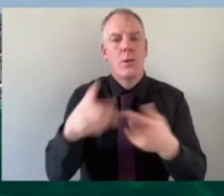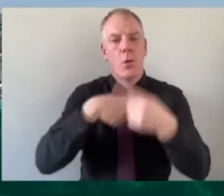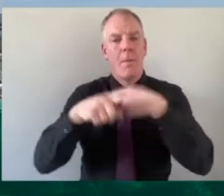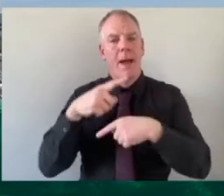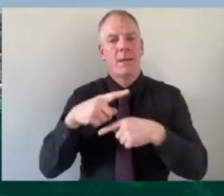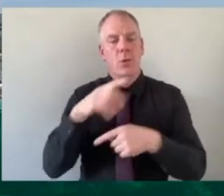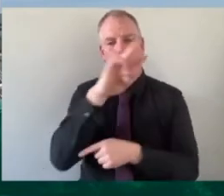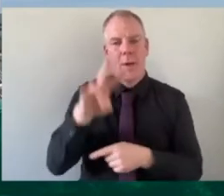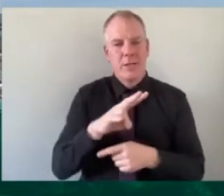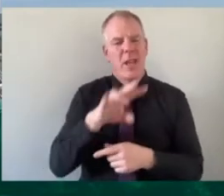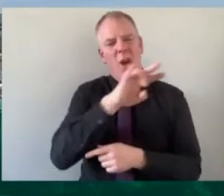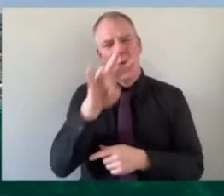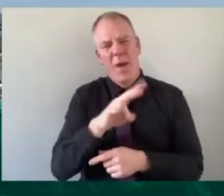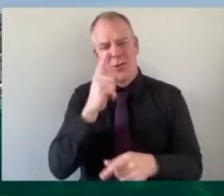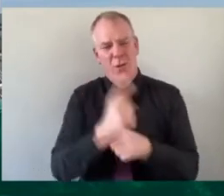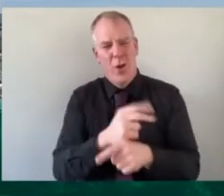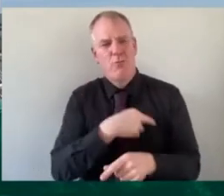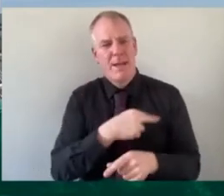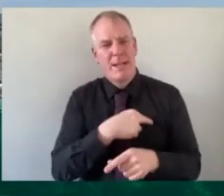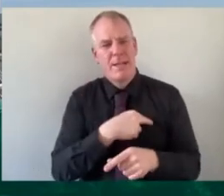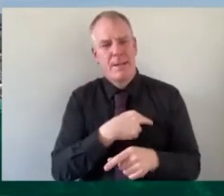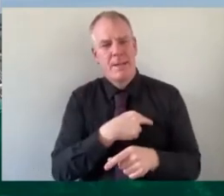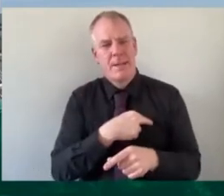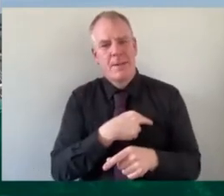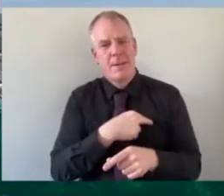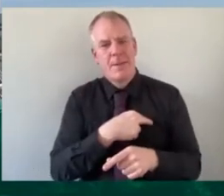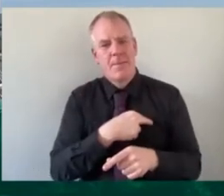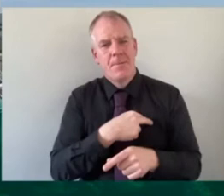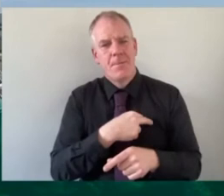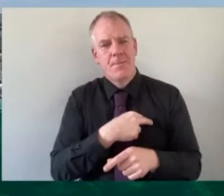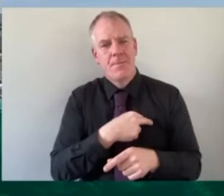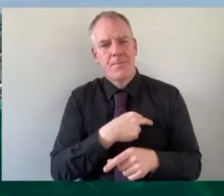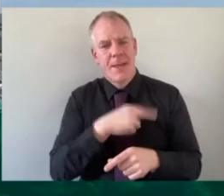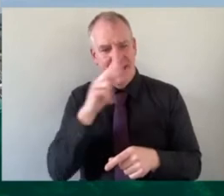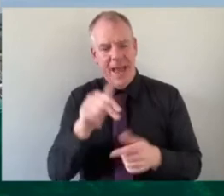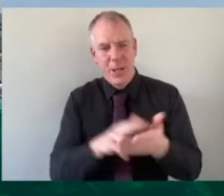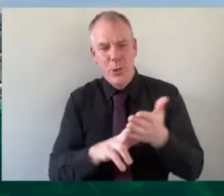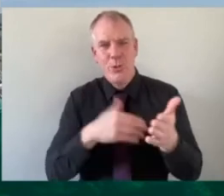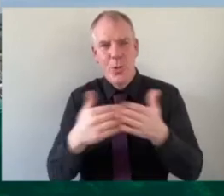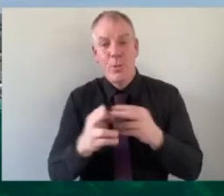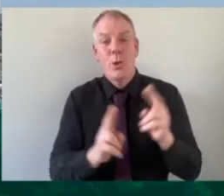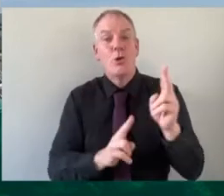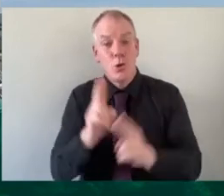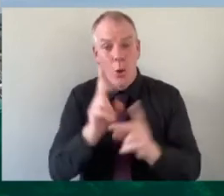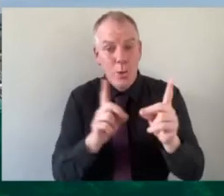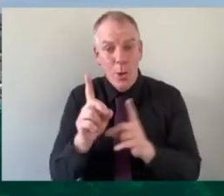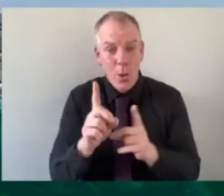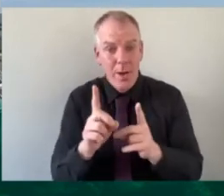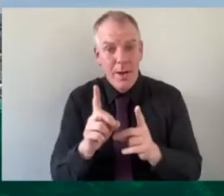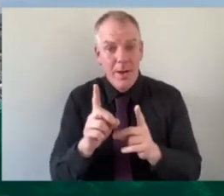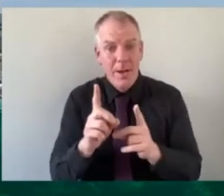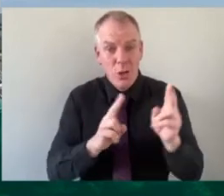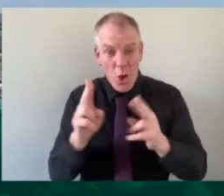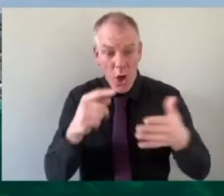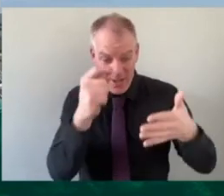i think the question is actually you know a template for what we should be doing you know and there are things that's